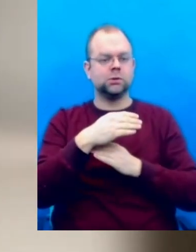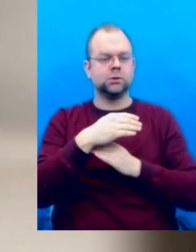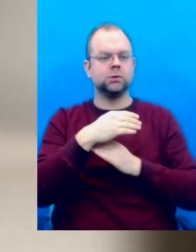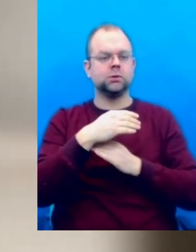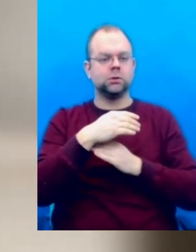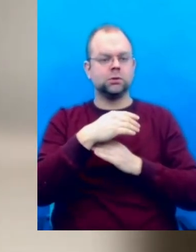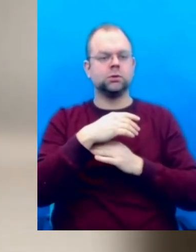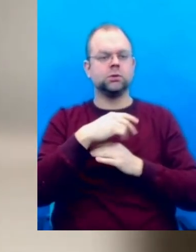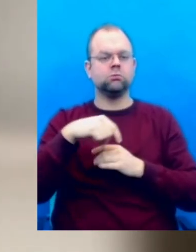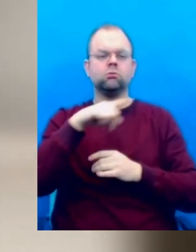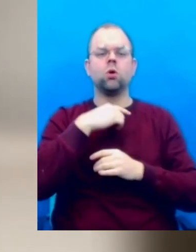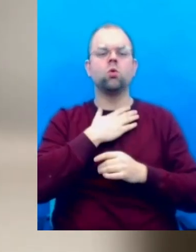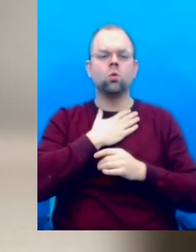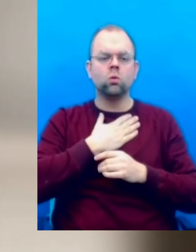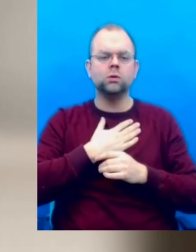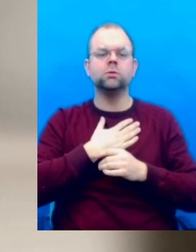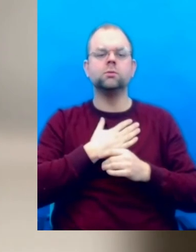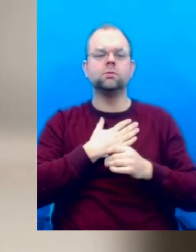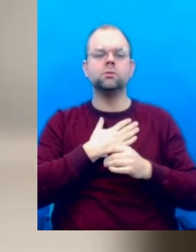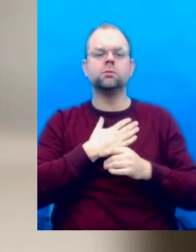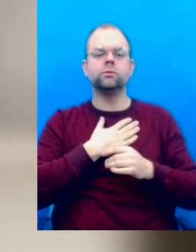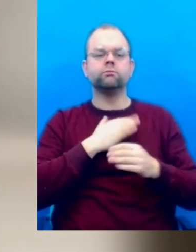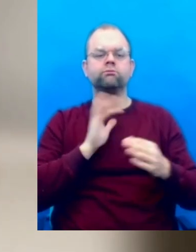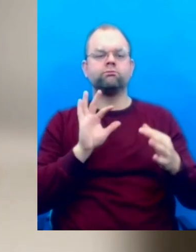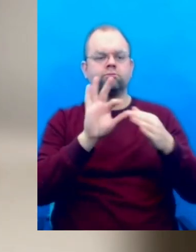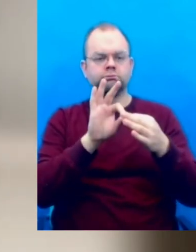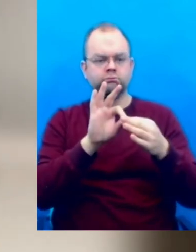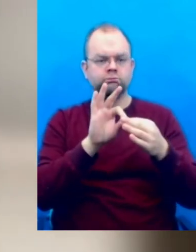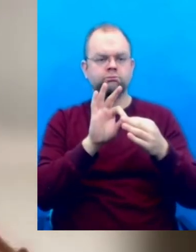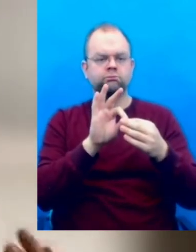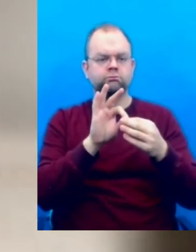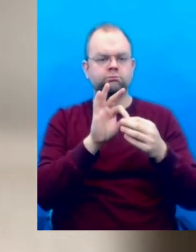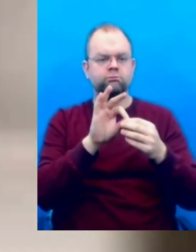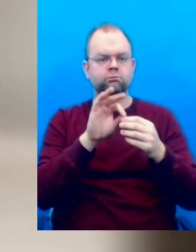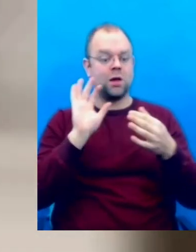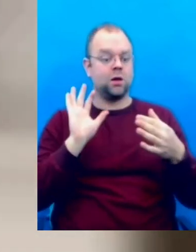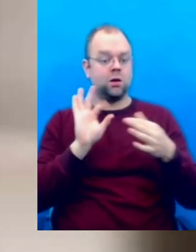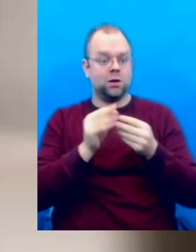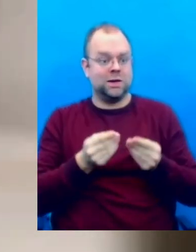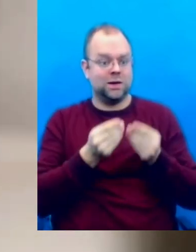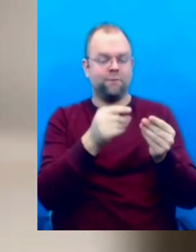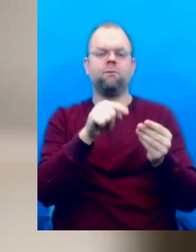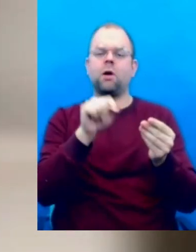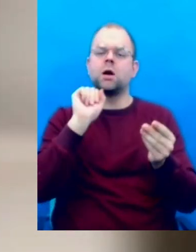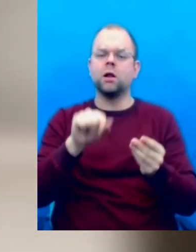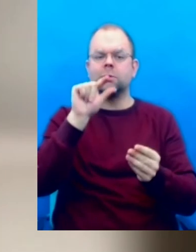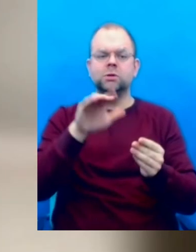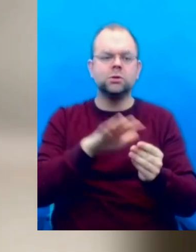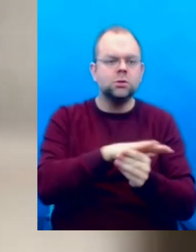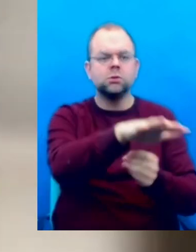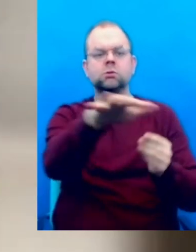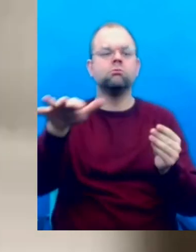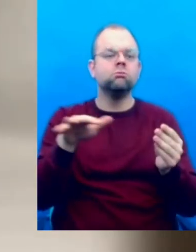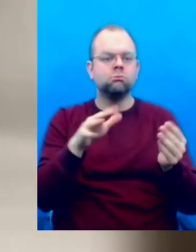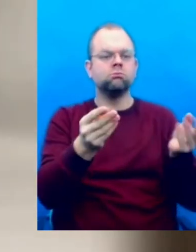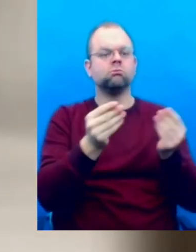because, you know, we can learn a lot from different different, you know, types of disabilities and sometimes even the symptoms or what happens